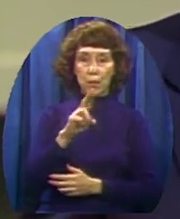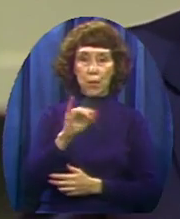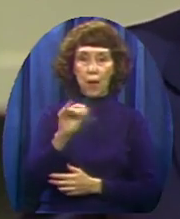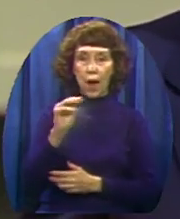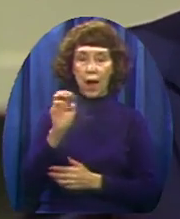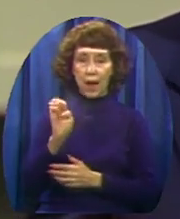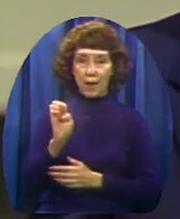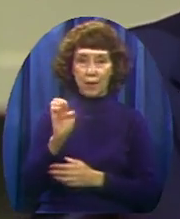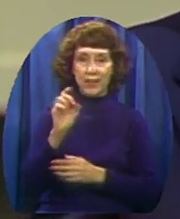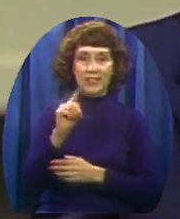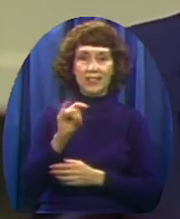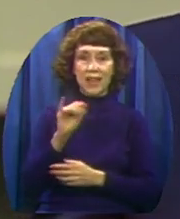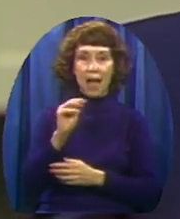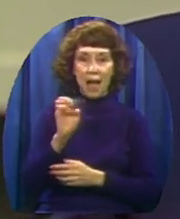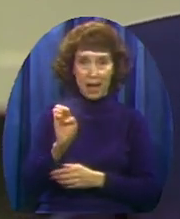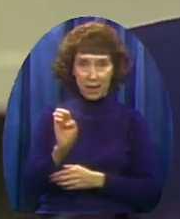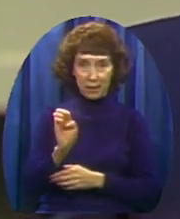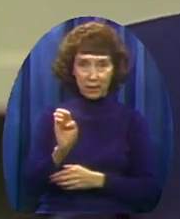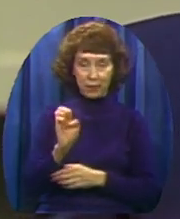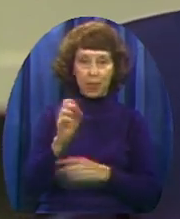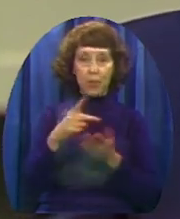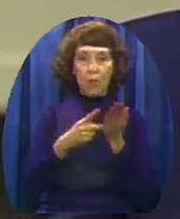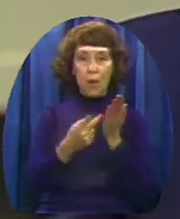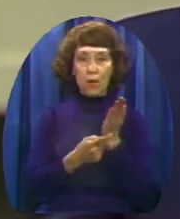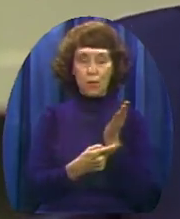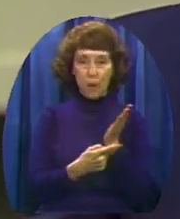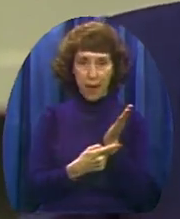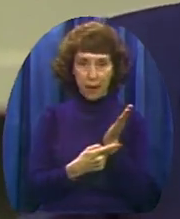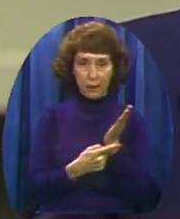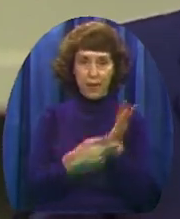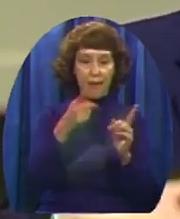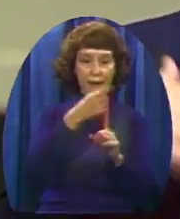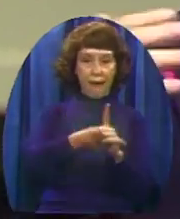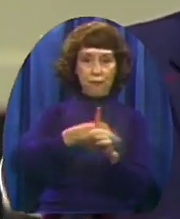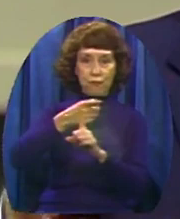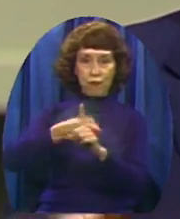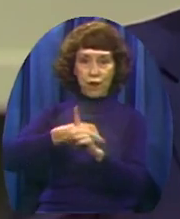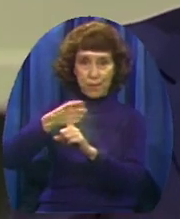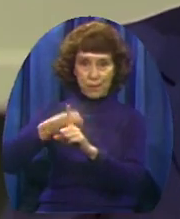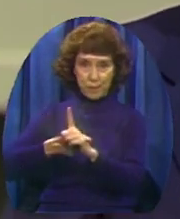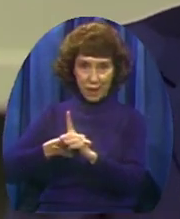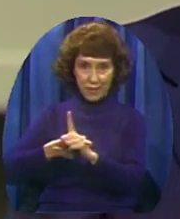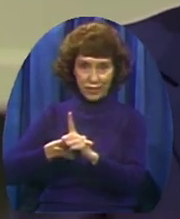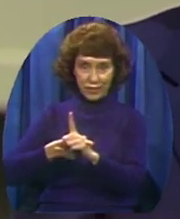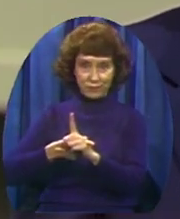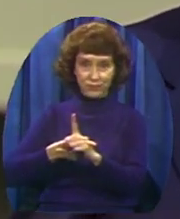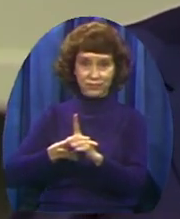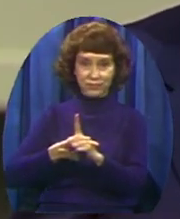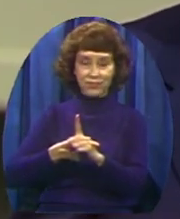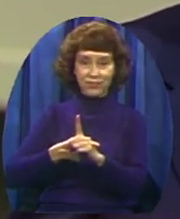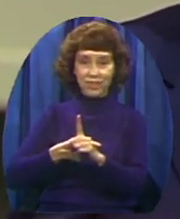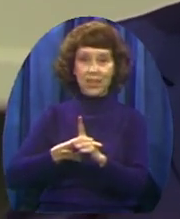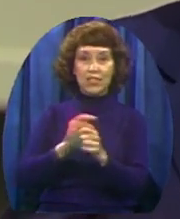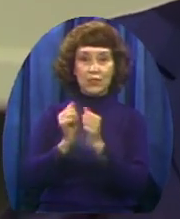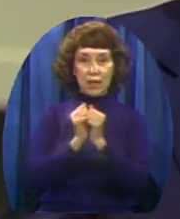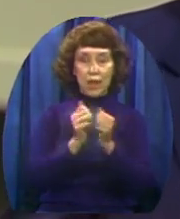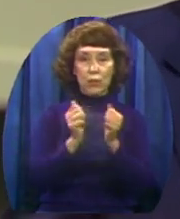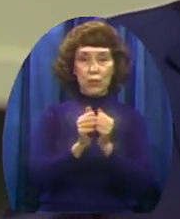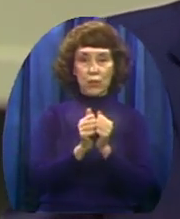months, something that I doubt has ever been done in history, along with our regular network of programs.